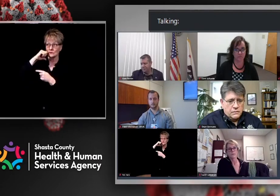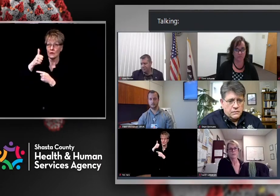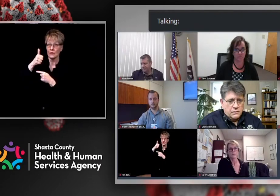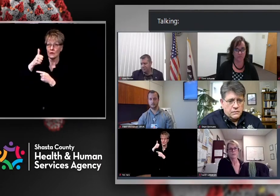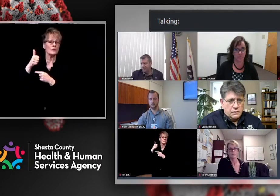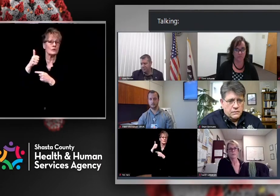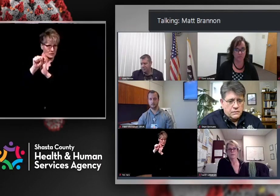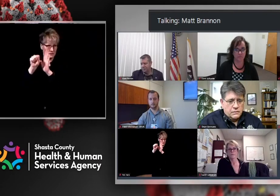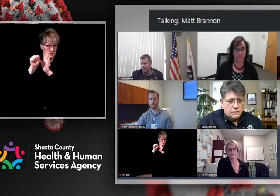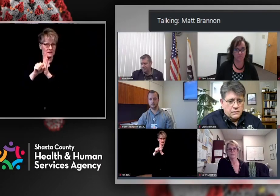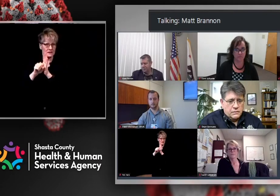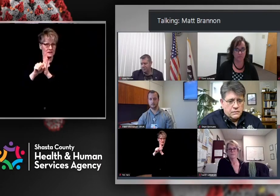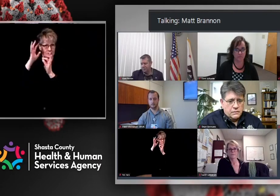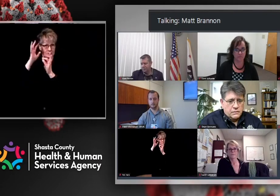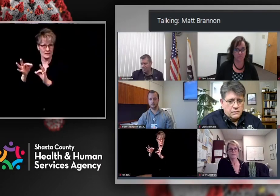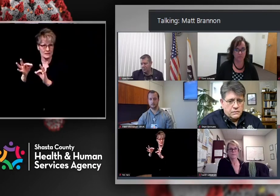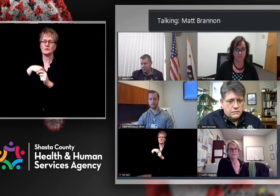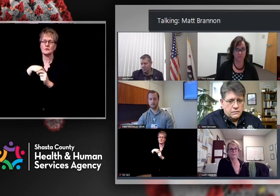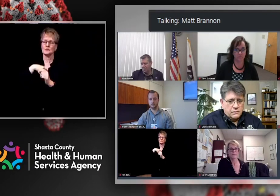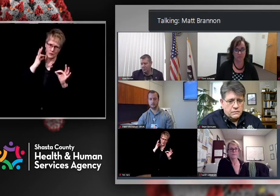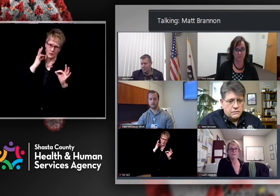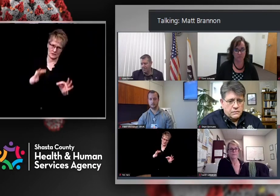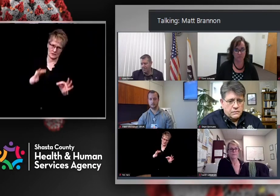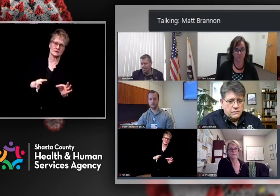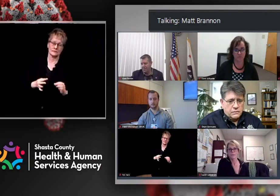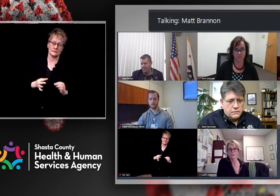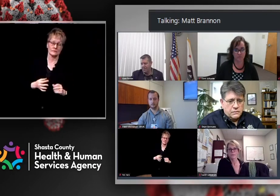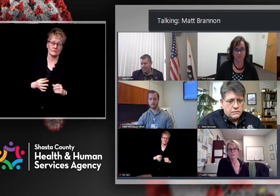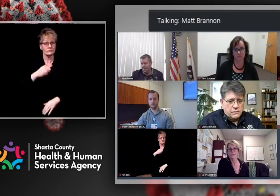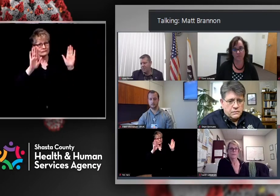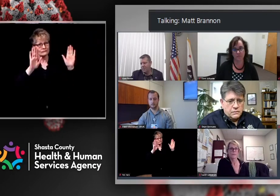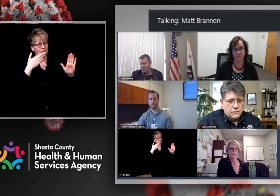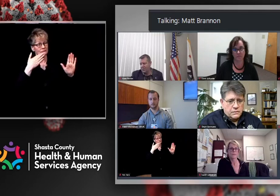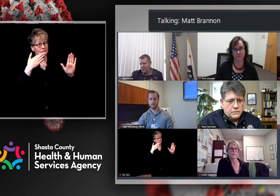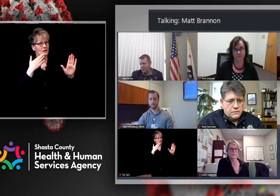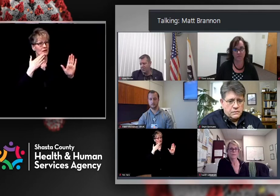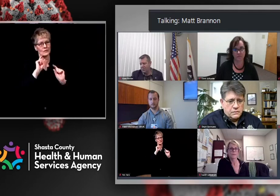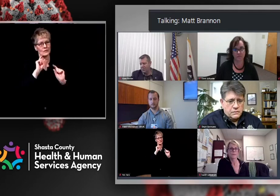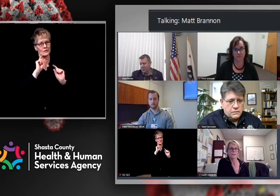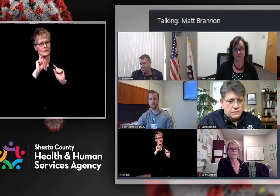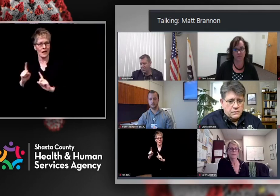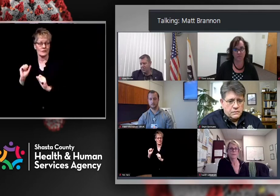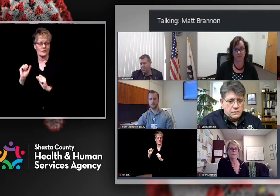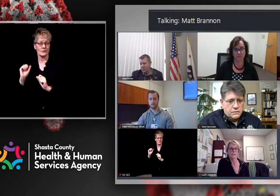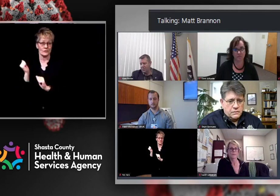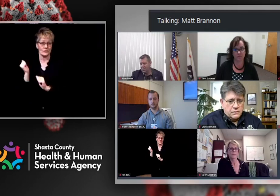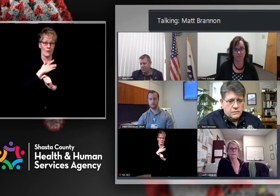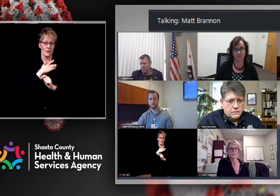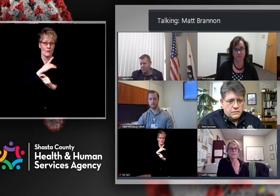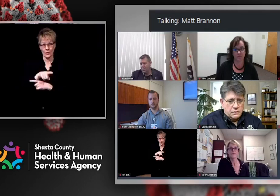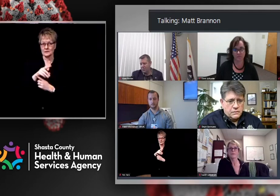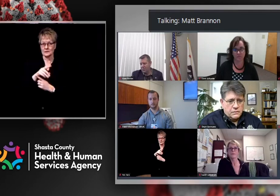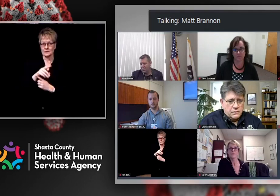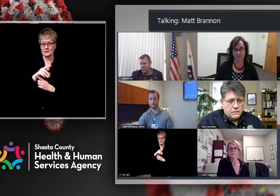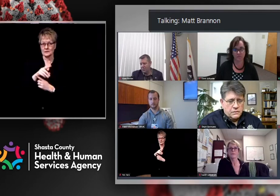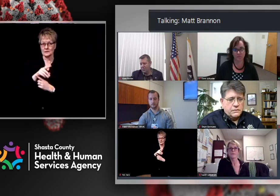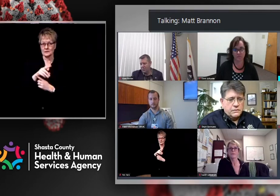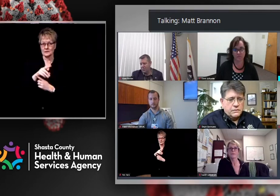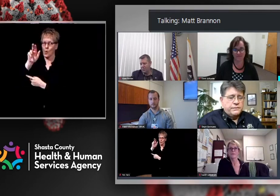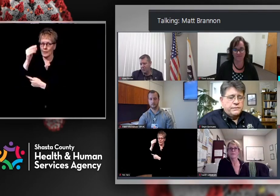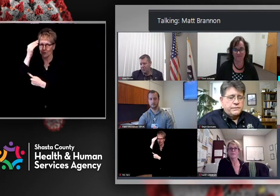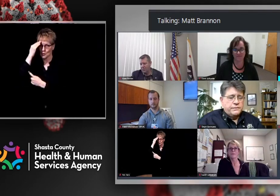Okay, great. Thank you. I think that's everything I wanted to know unless, Robin, did you get a chance to see what the COVID numbers were?